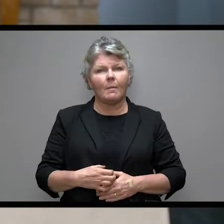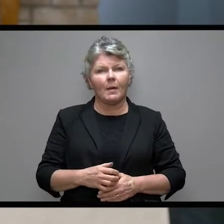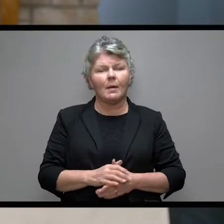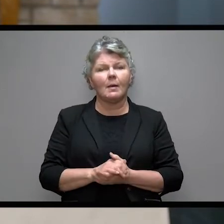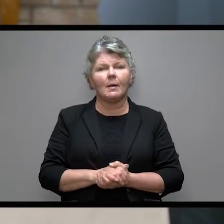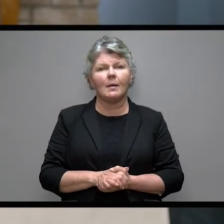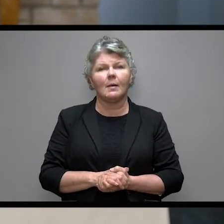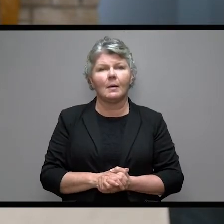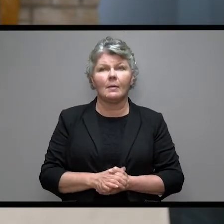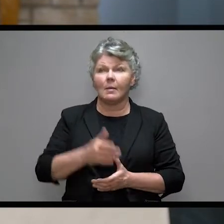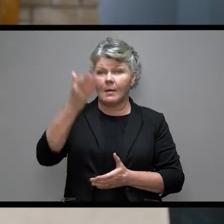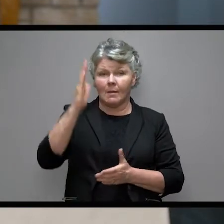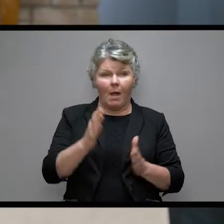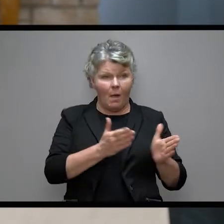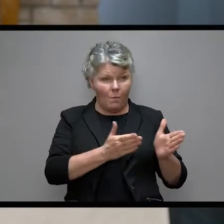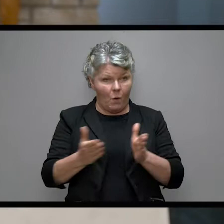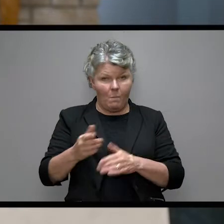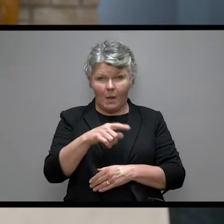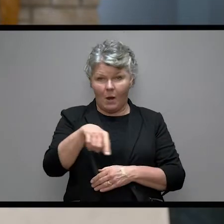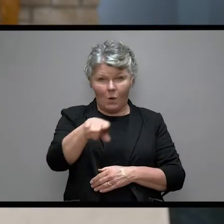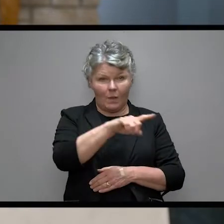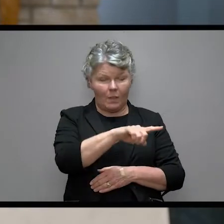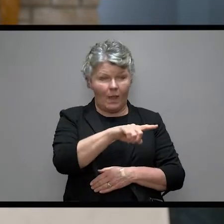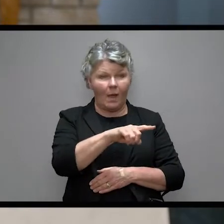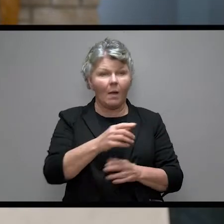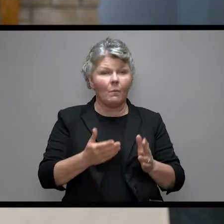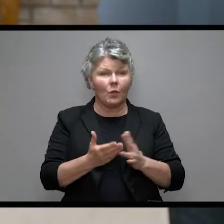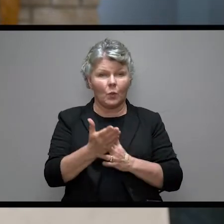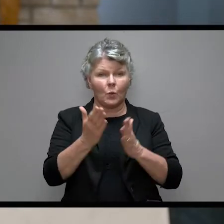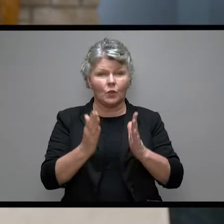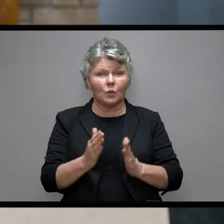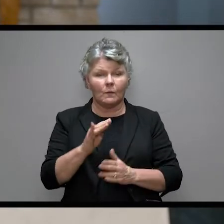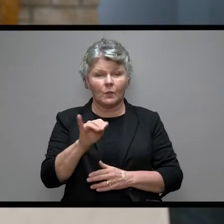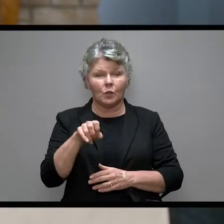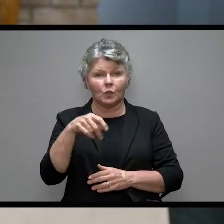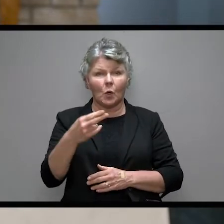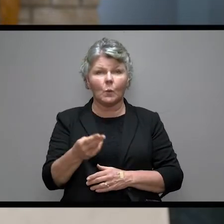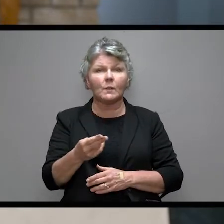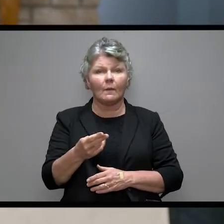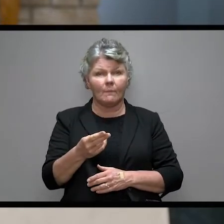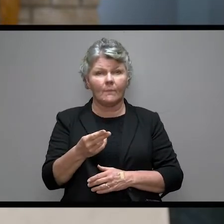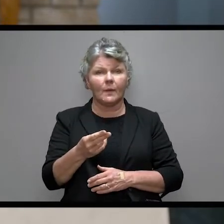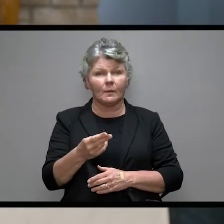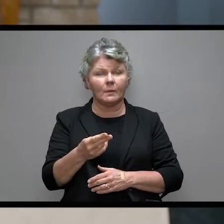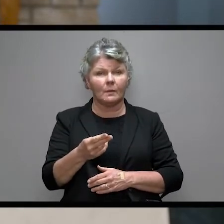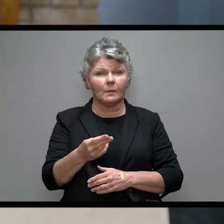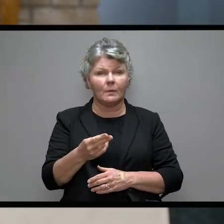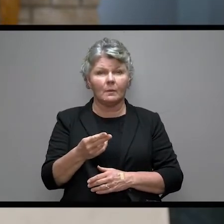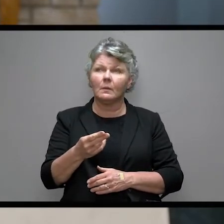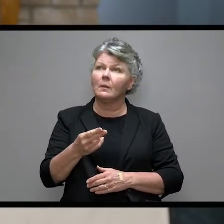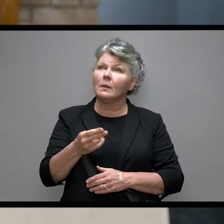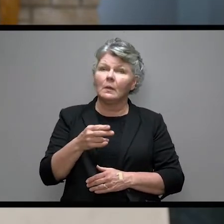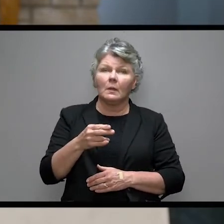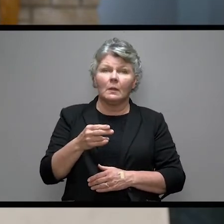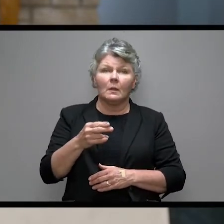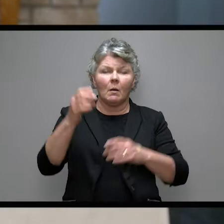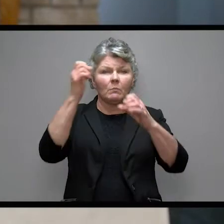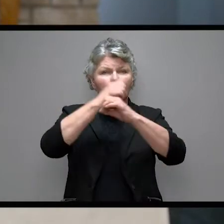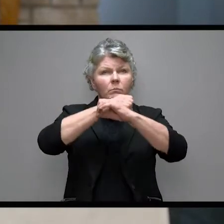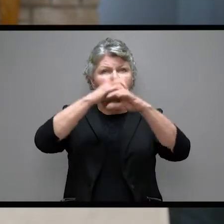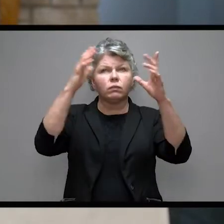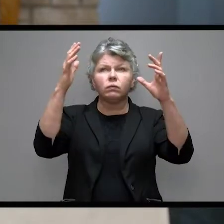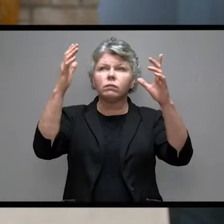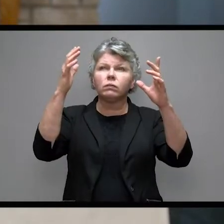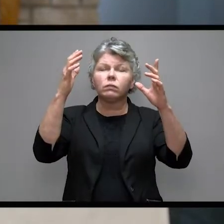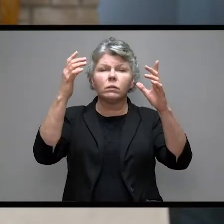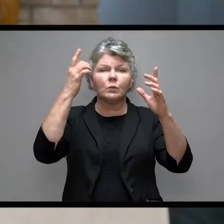God is preparing them through his servant, Joseph. In a dream, God reveals how seven years of plenty